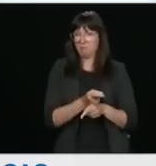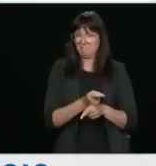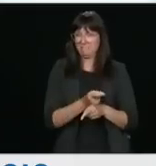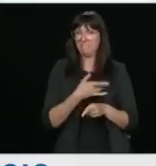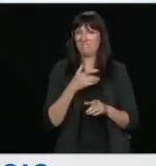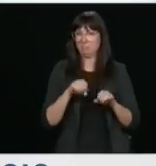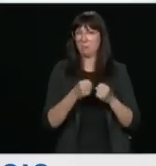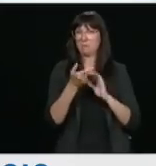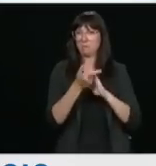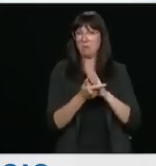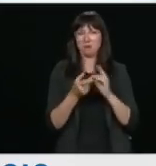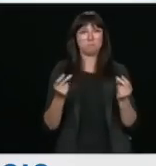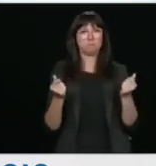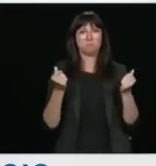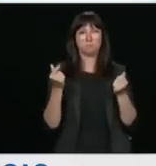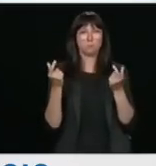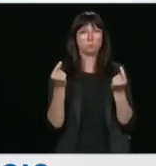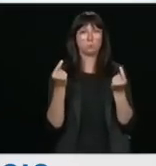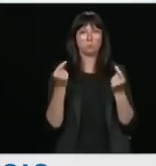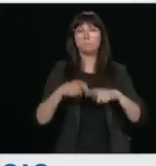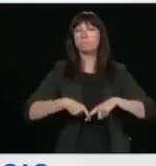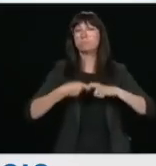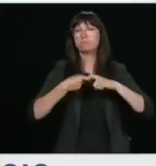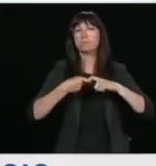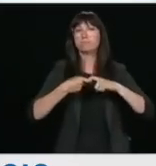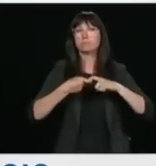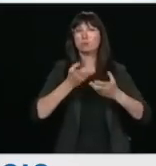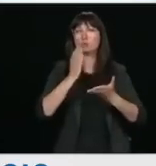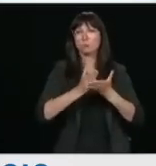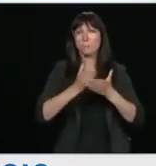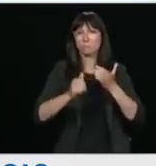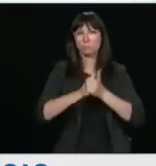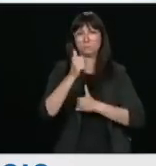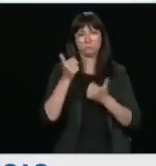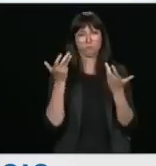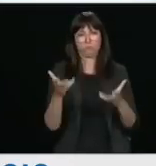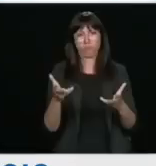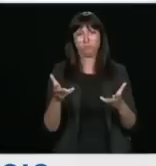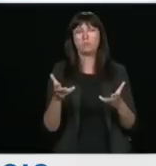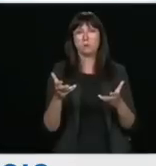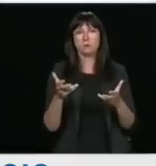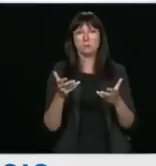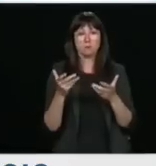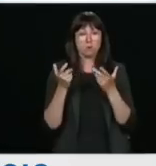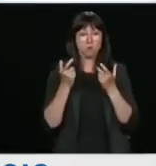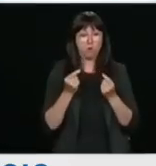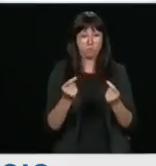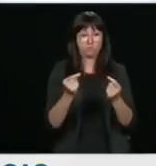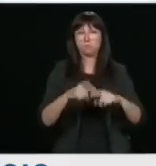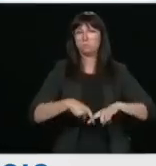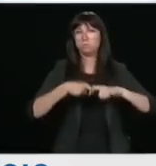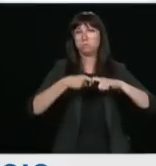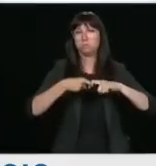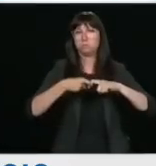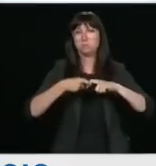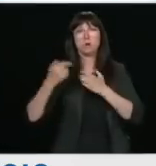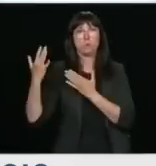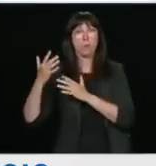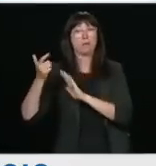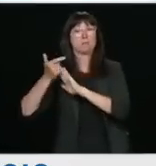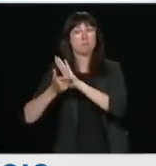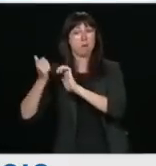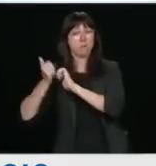to terminate that risk and to cease those operations until the new legislation could be put in place.